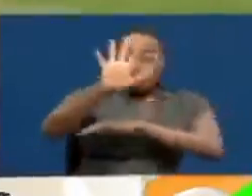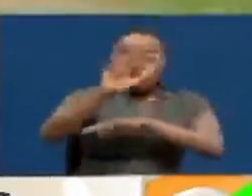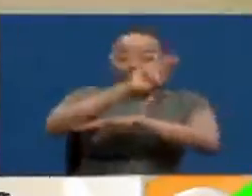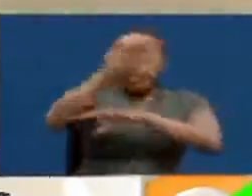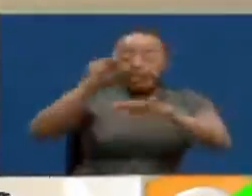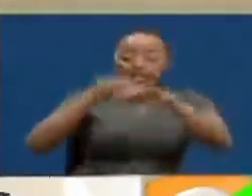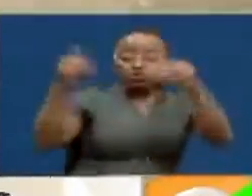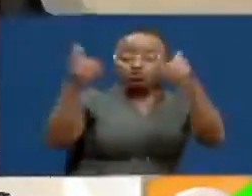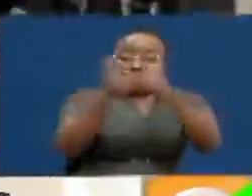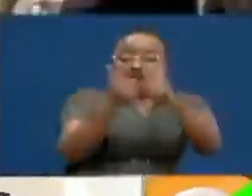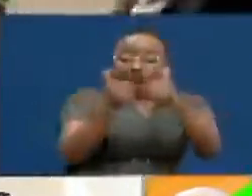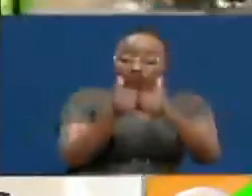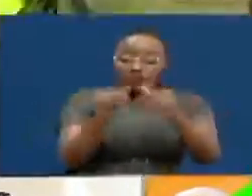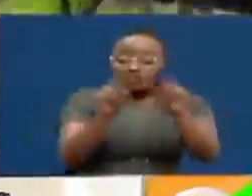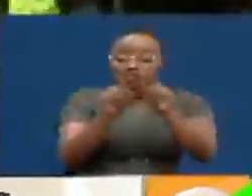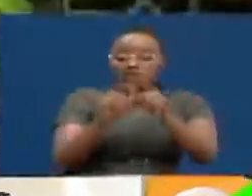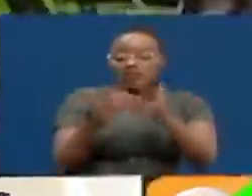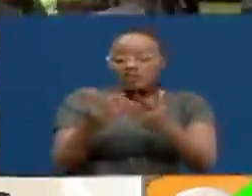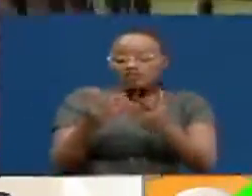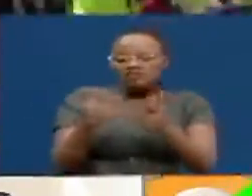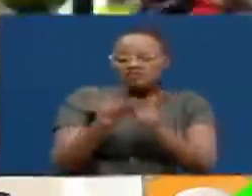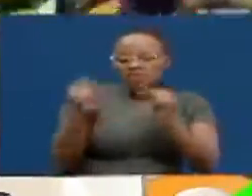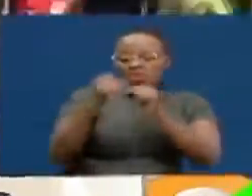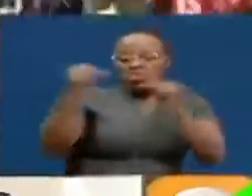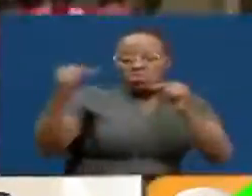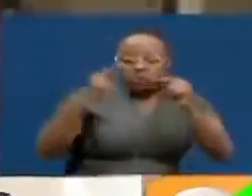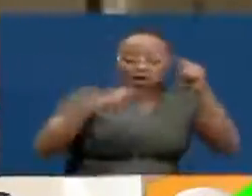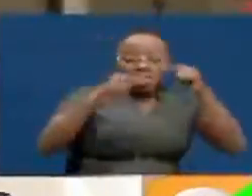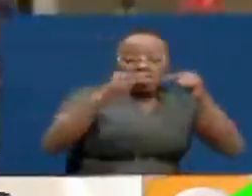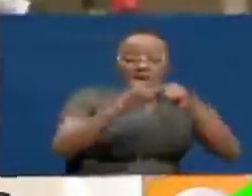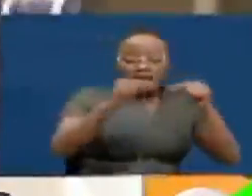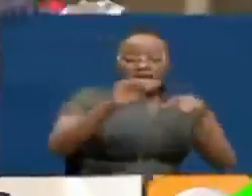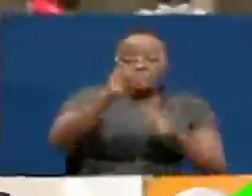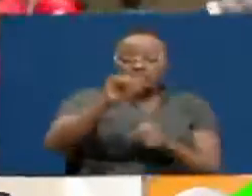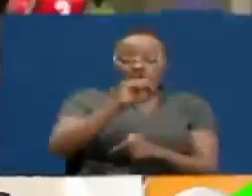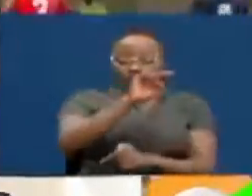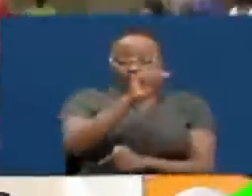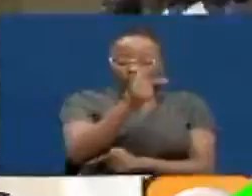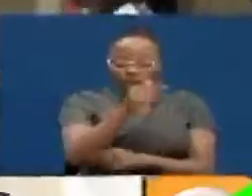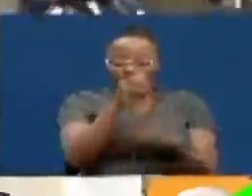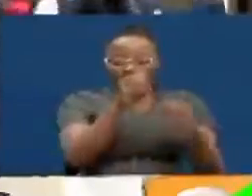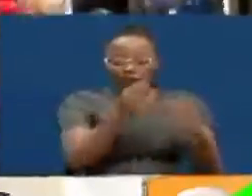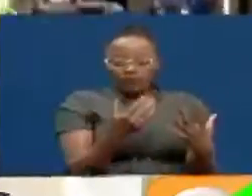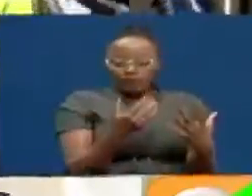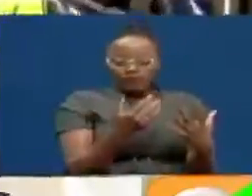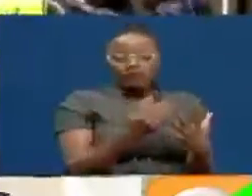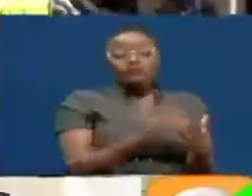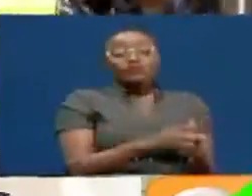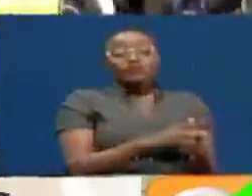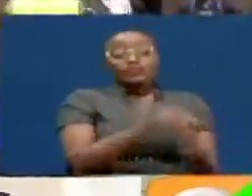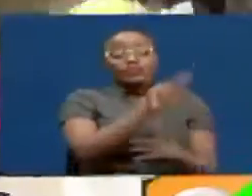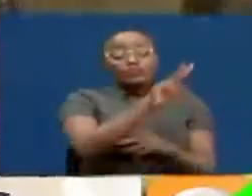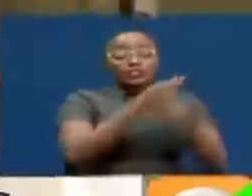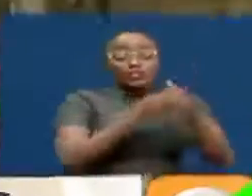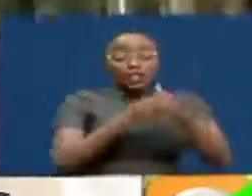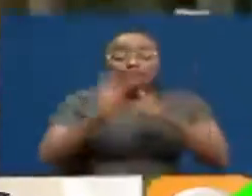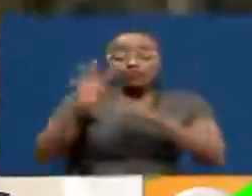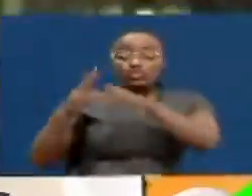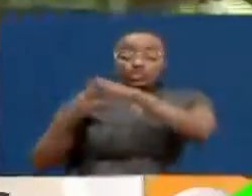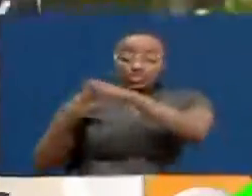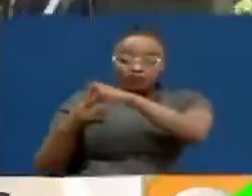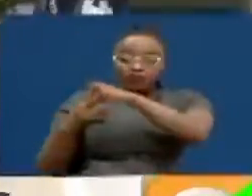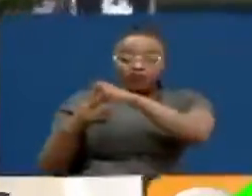the National League, also breezed through their opponents, hammering the Jomo Kenyatta University of Agriculture and Technology 47-29.